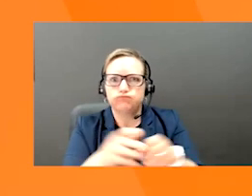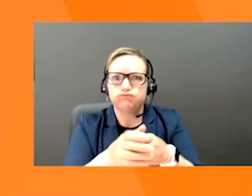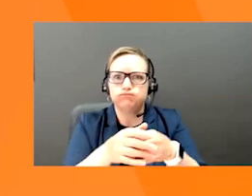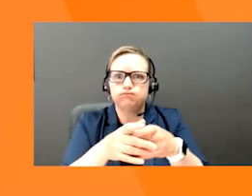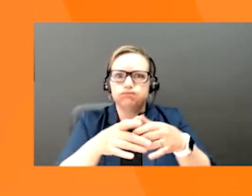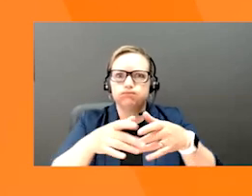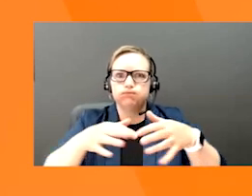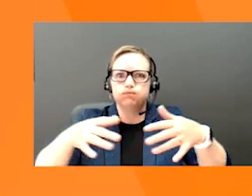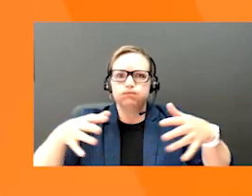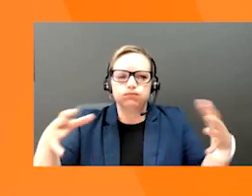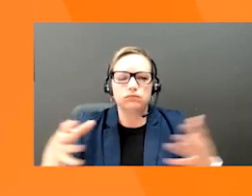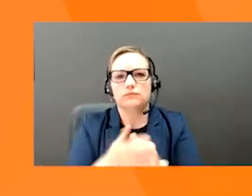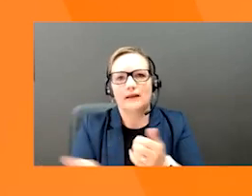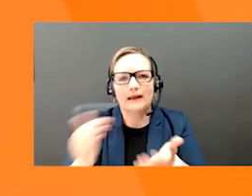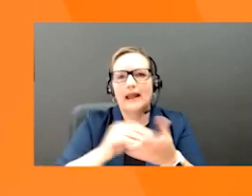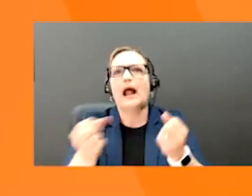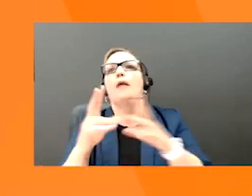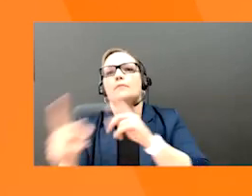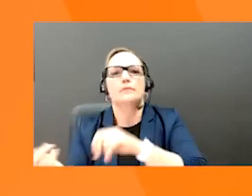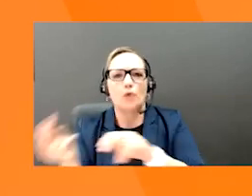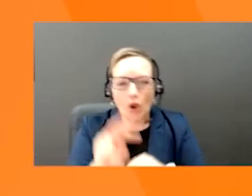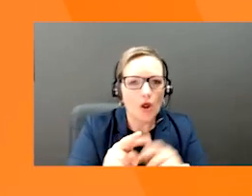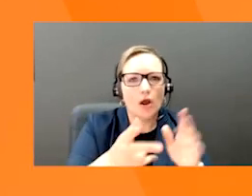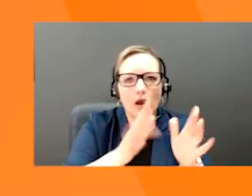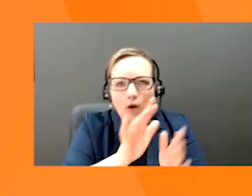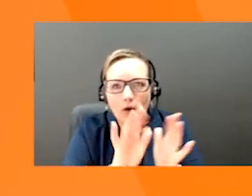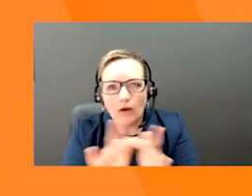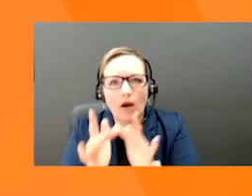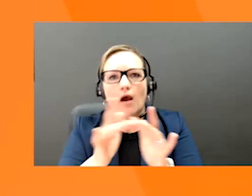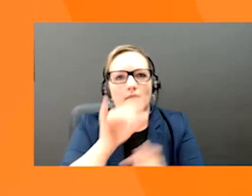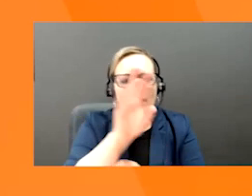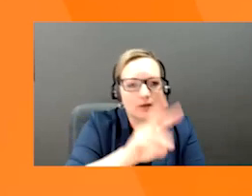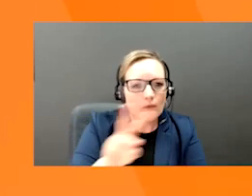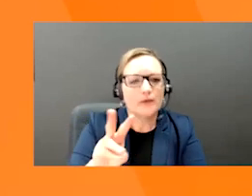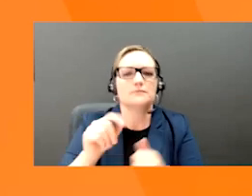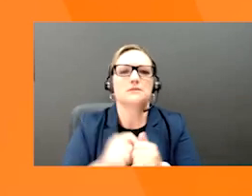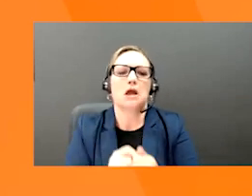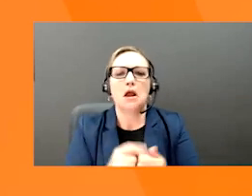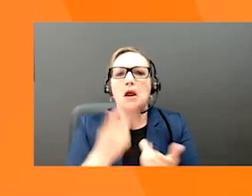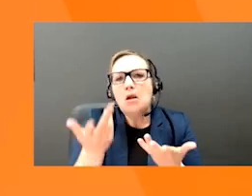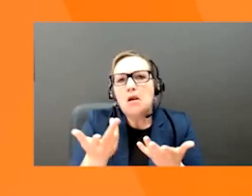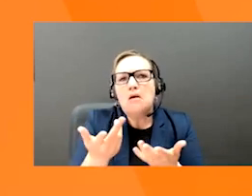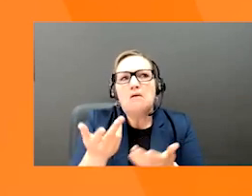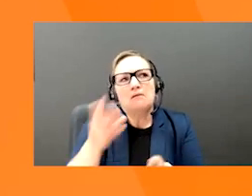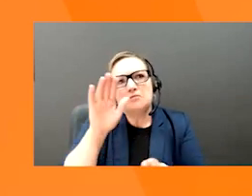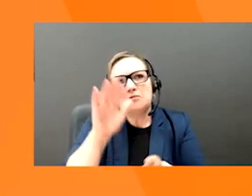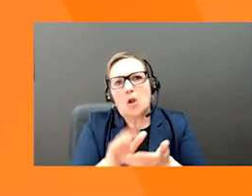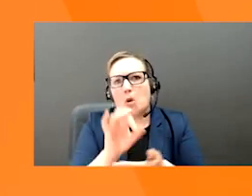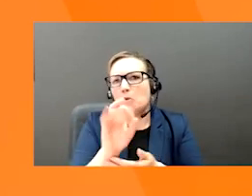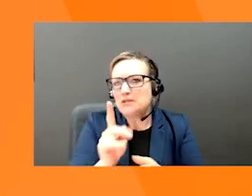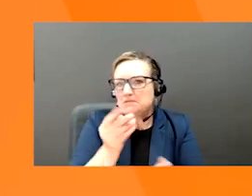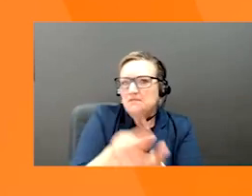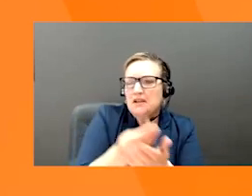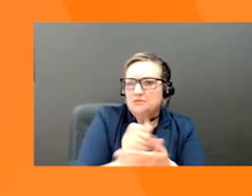are that existing traffic, standardized product setup and templates, fewer initial financial risks and low setup